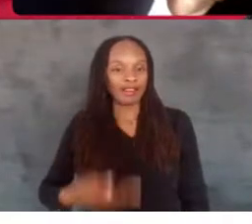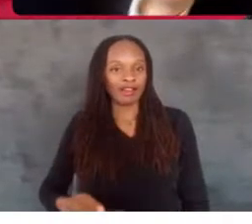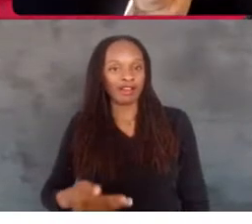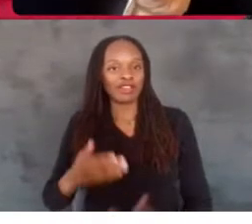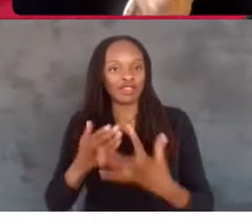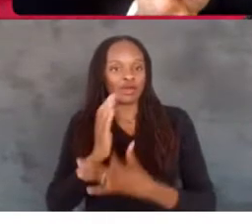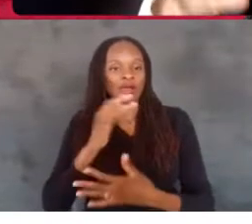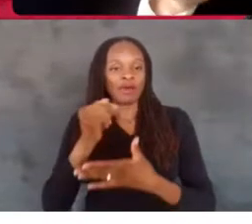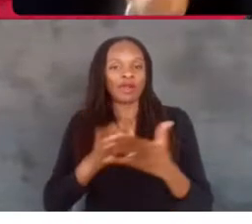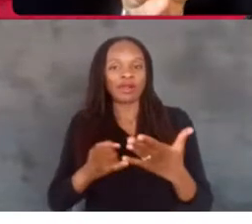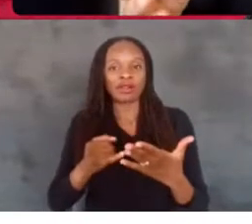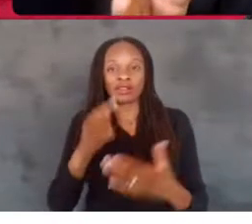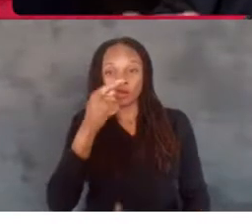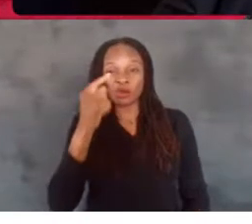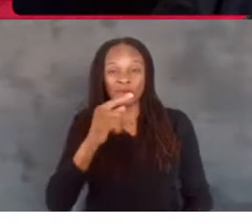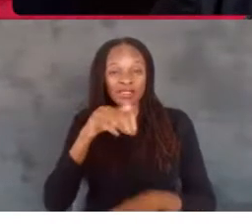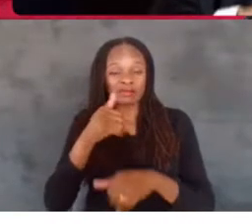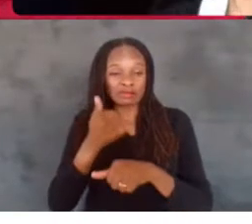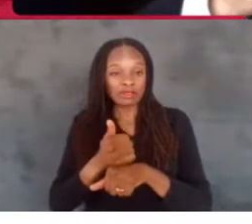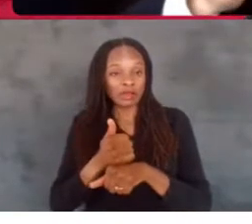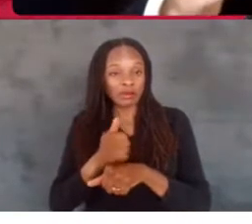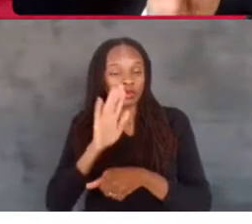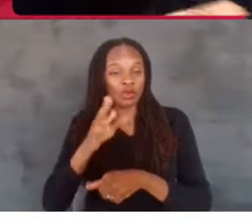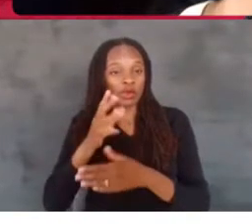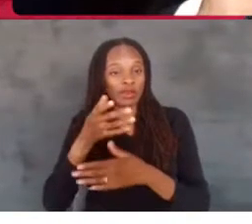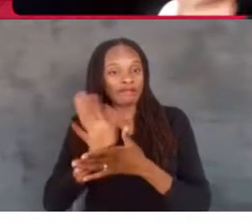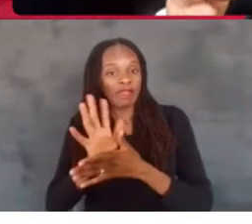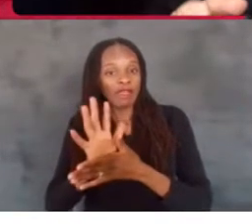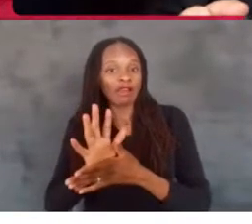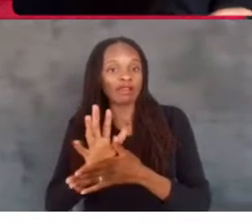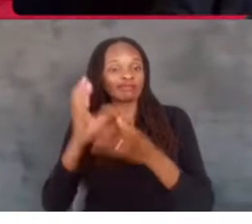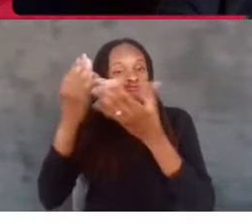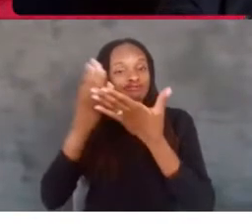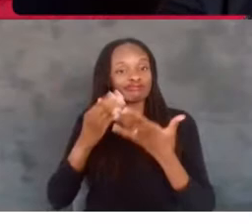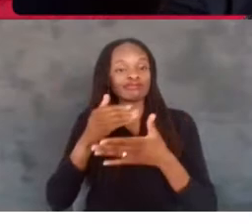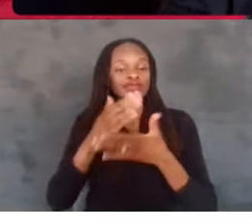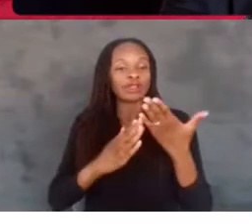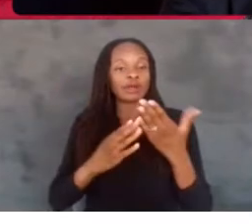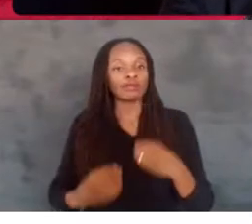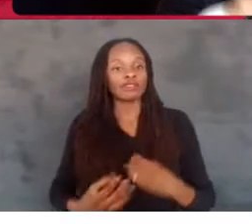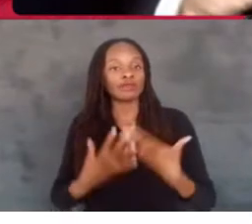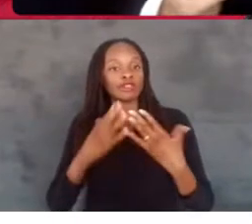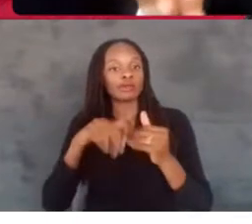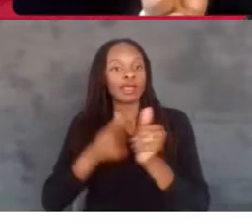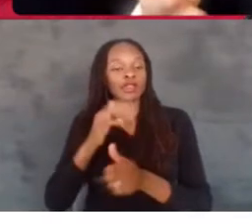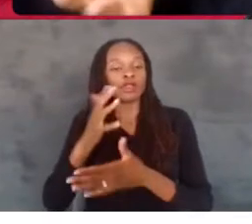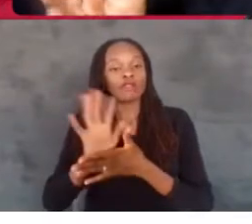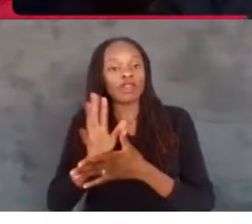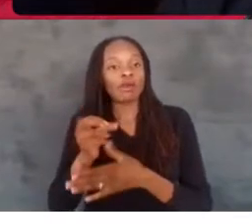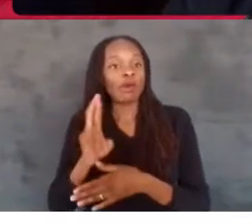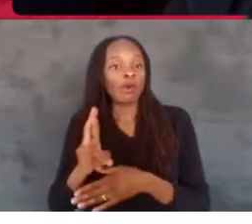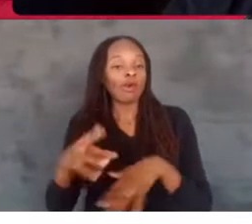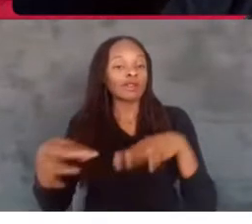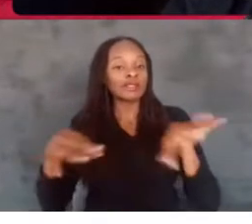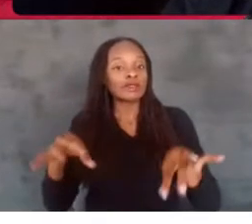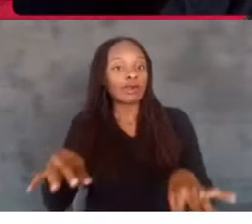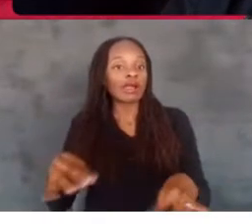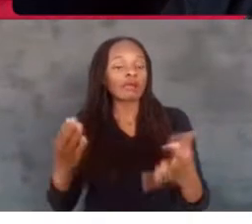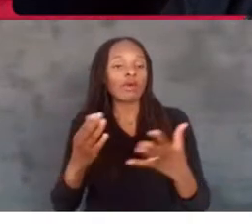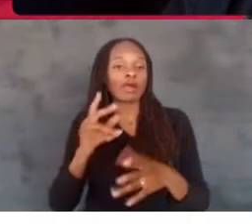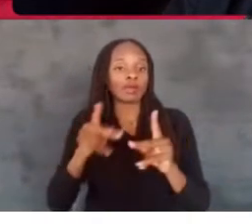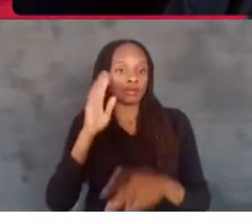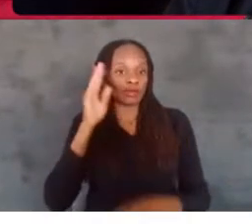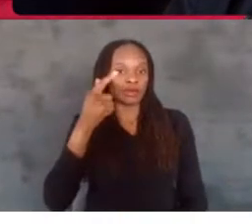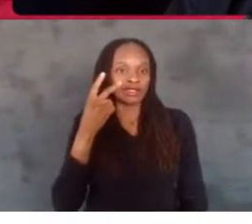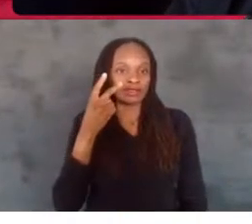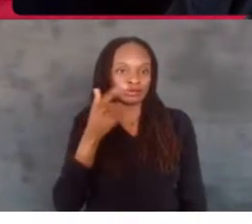you quickly set up your film? Give us a little bit of inspiration behind it or describe what people are about to see.